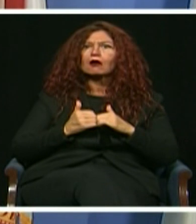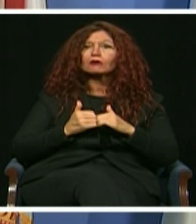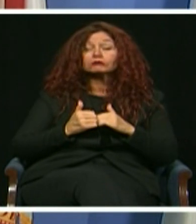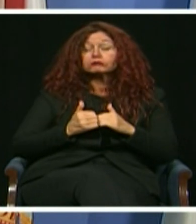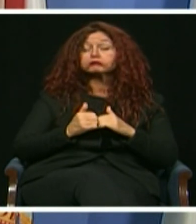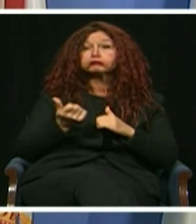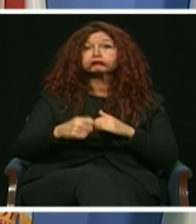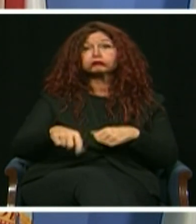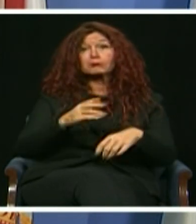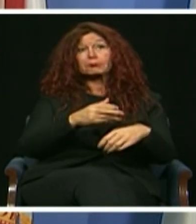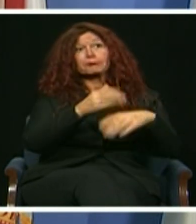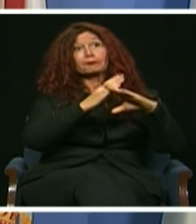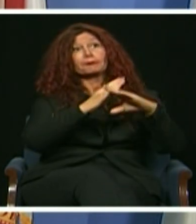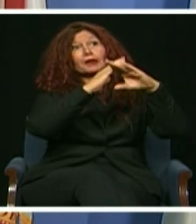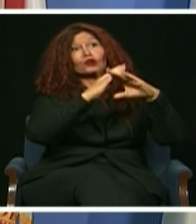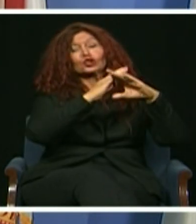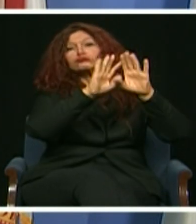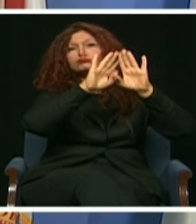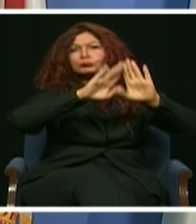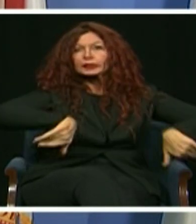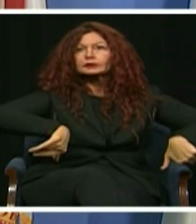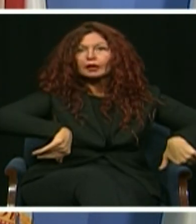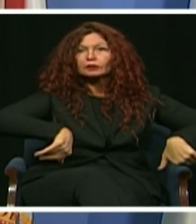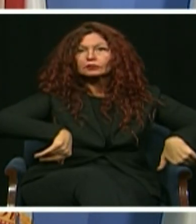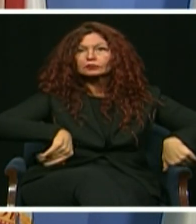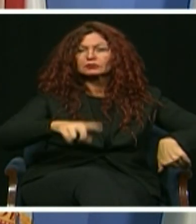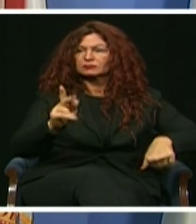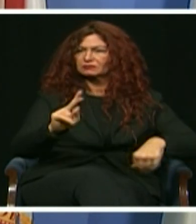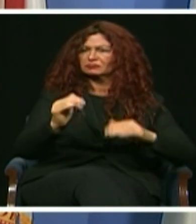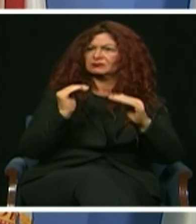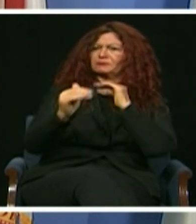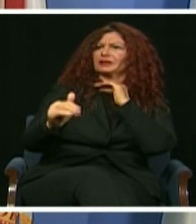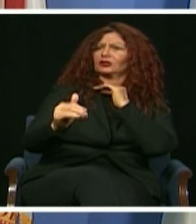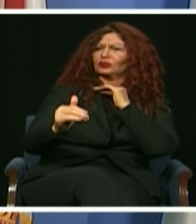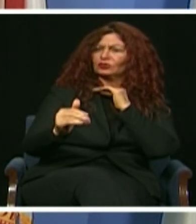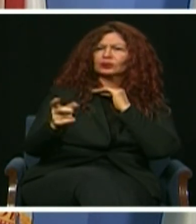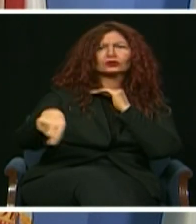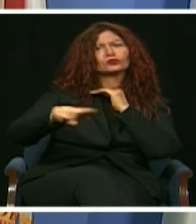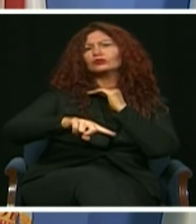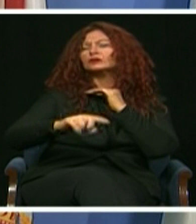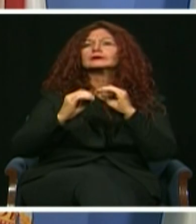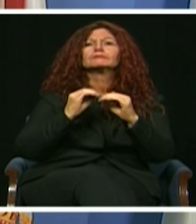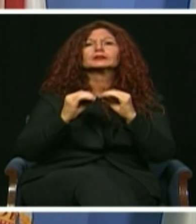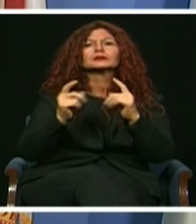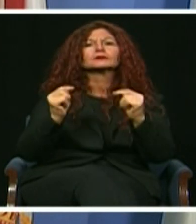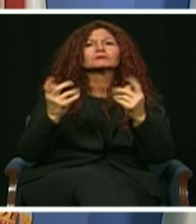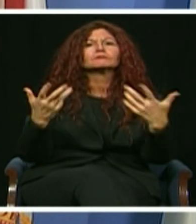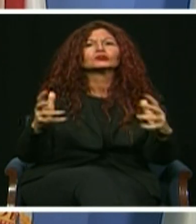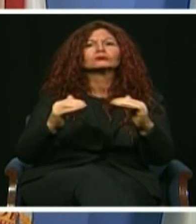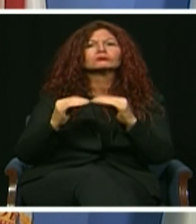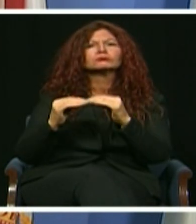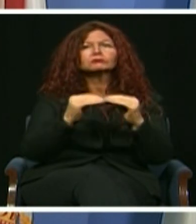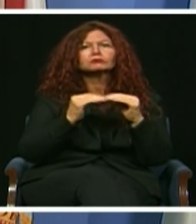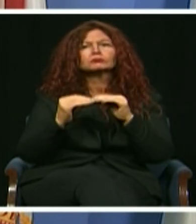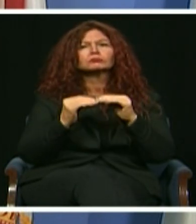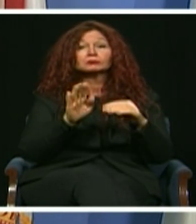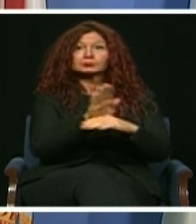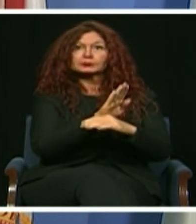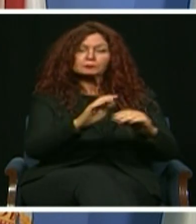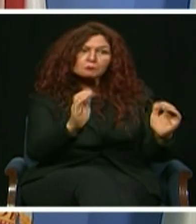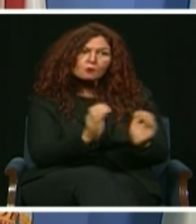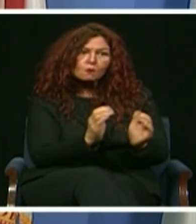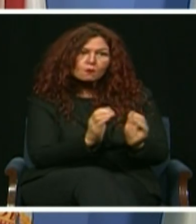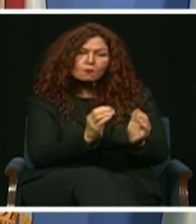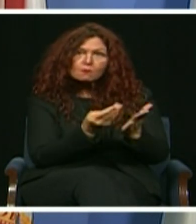barriers to opportunity and take on social injustices. We'll invest in small business and tackle affordability and